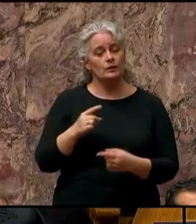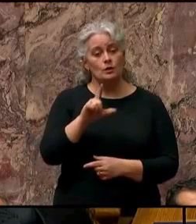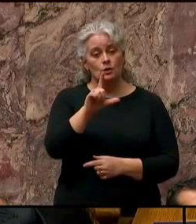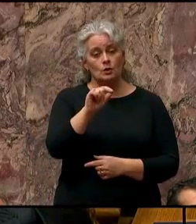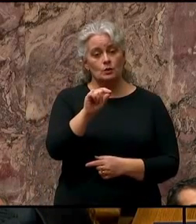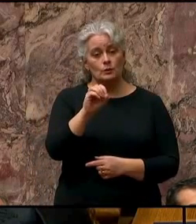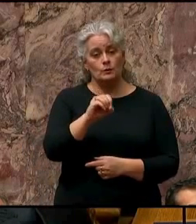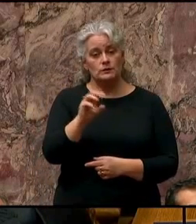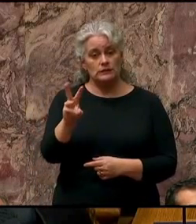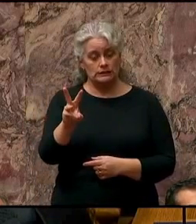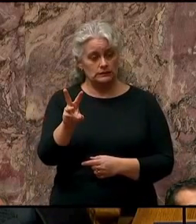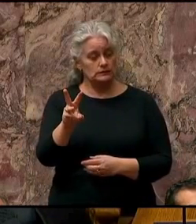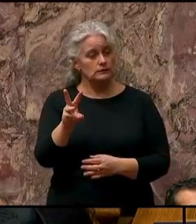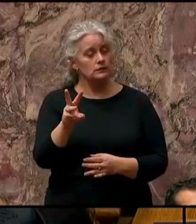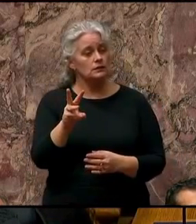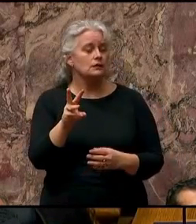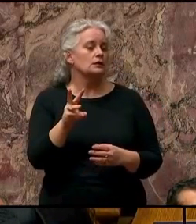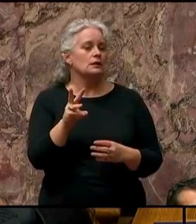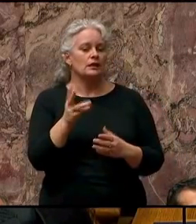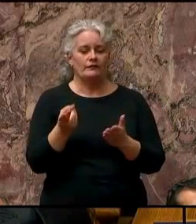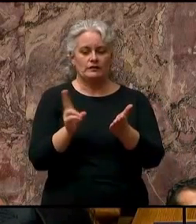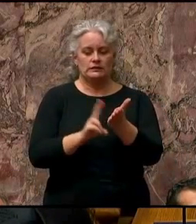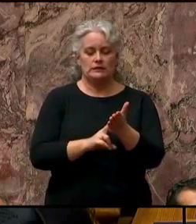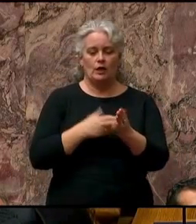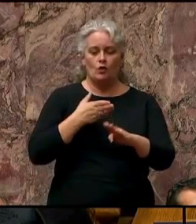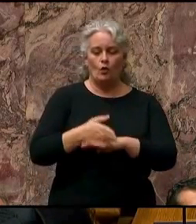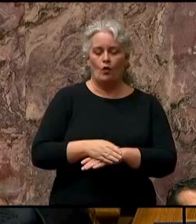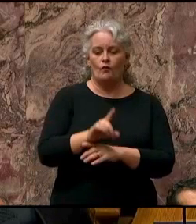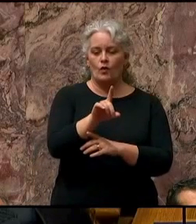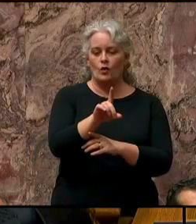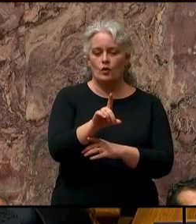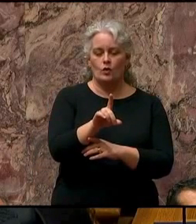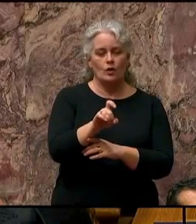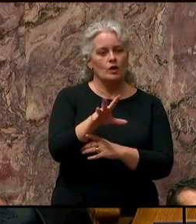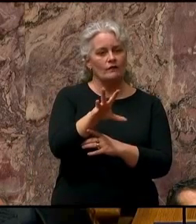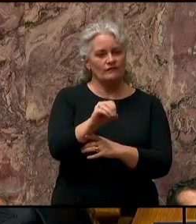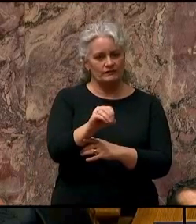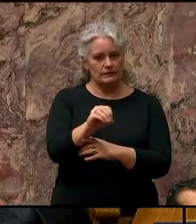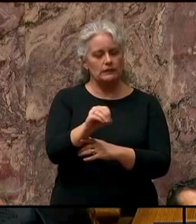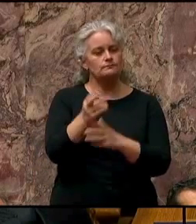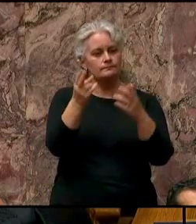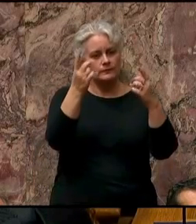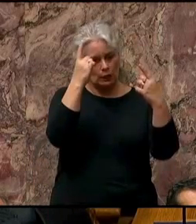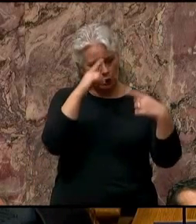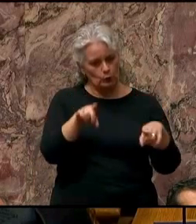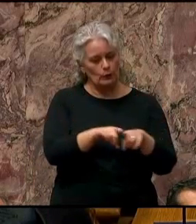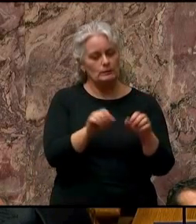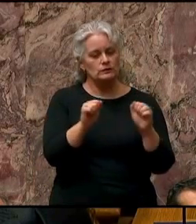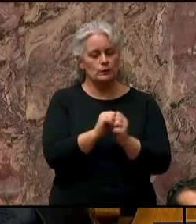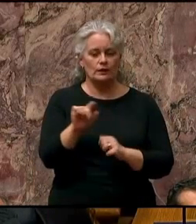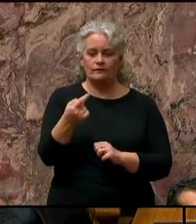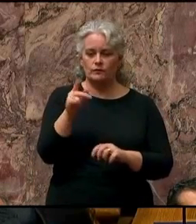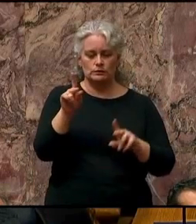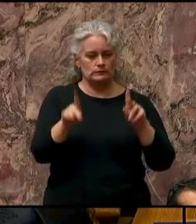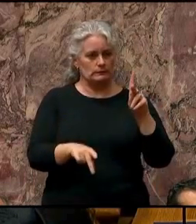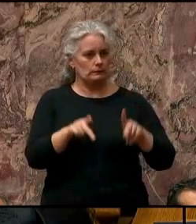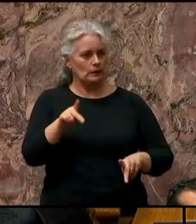government has signed over 250 significant agreements with First Nations, from treaties and reconciliation